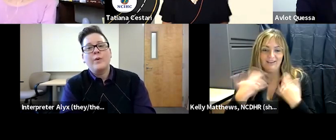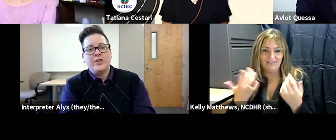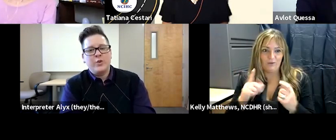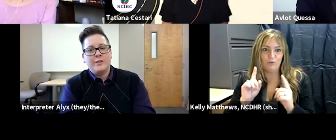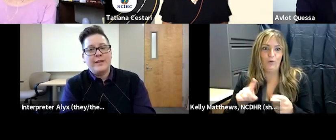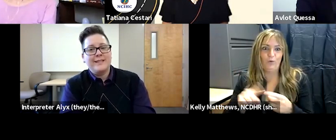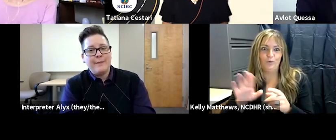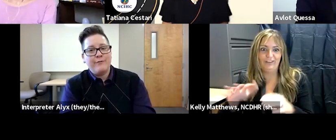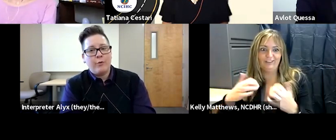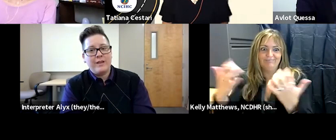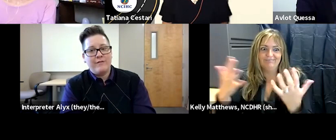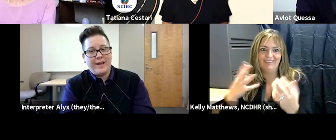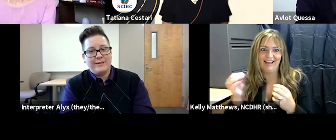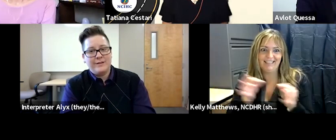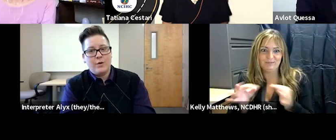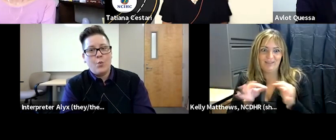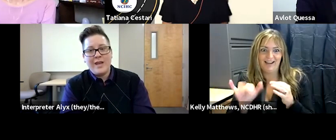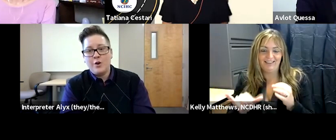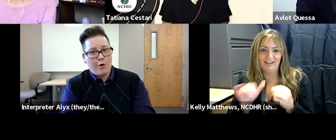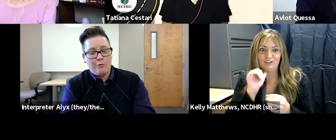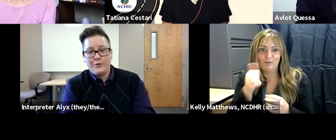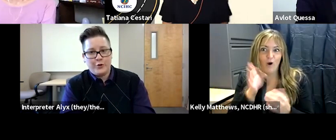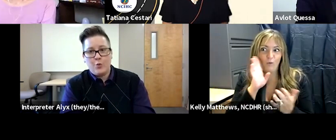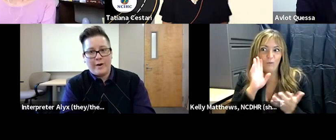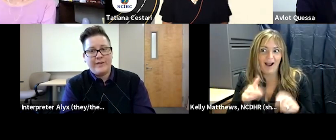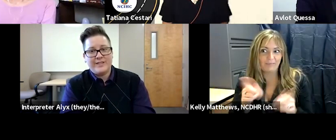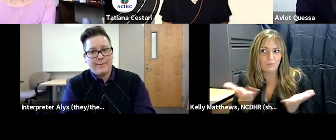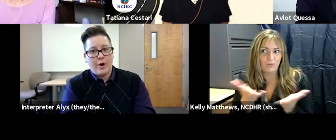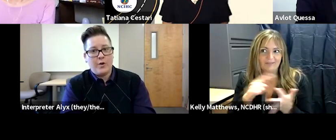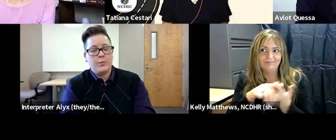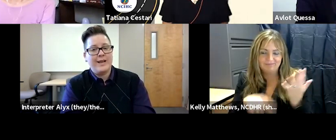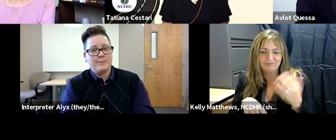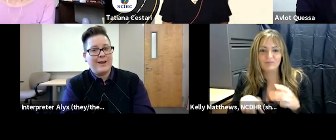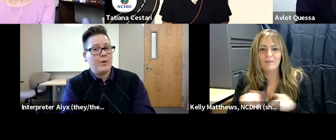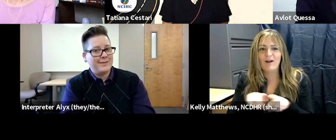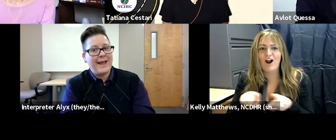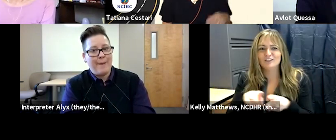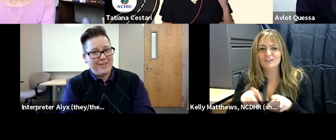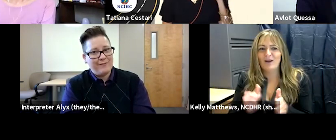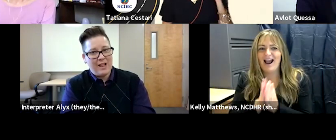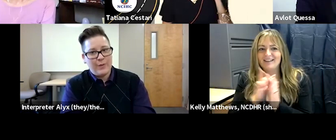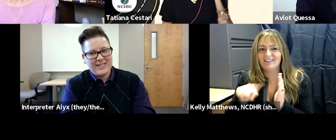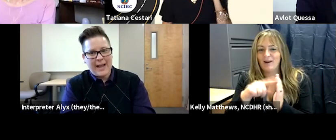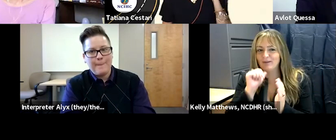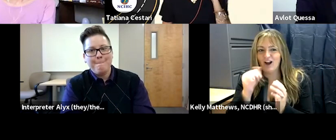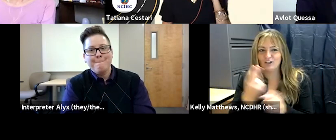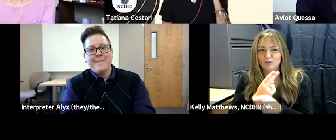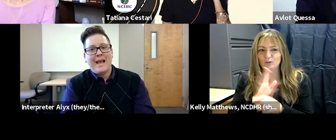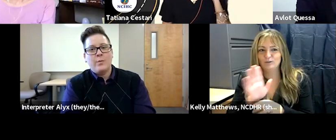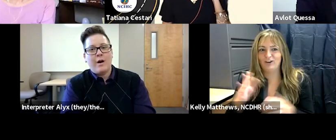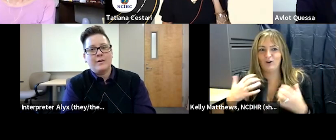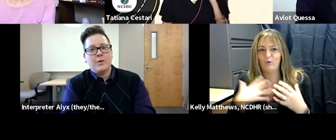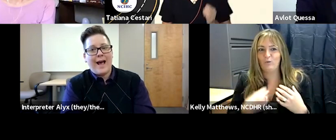what we do is really the day before the event we go to one of their seminars and we explain what's going to happen the following day